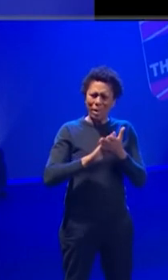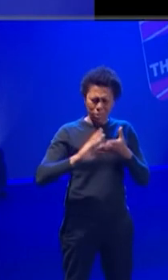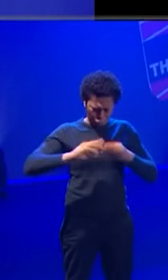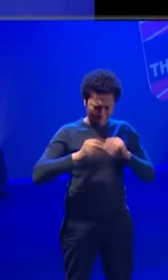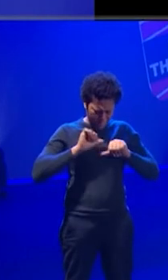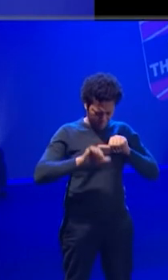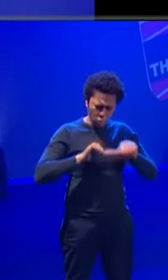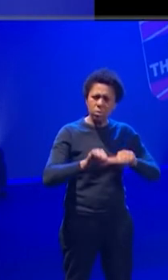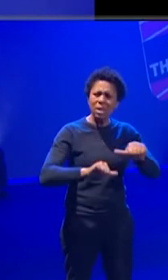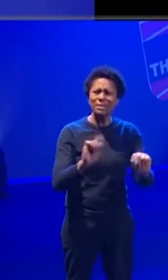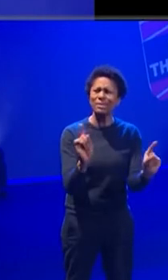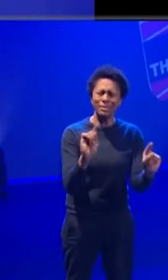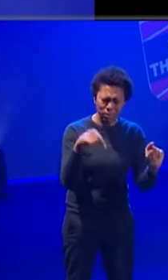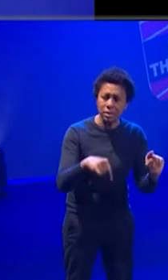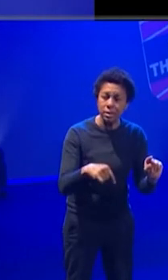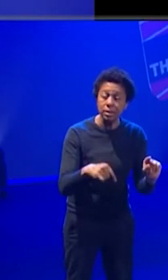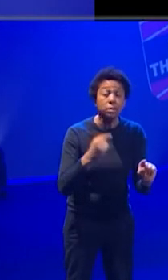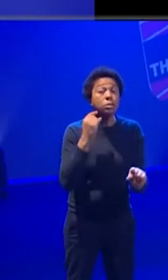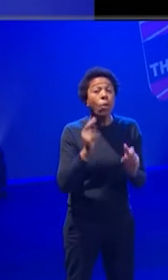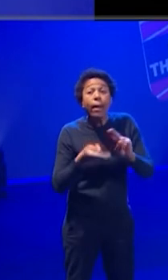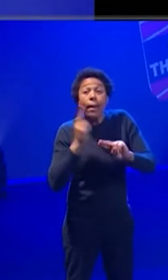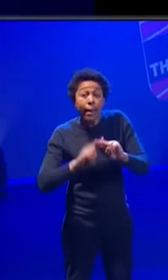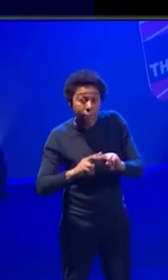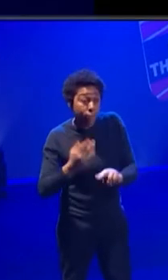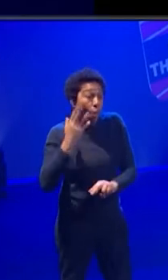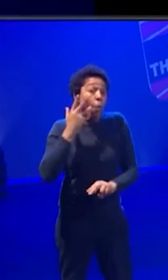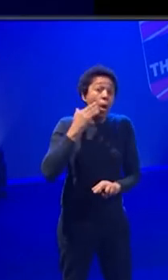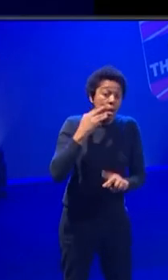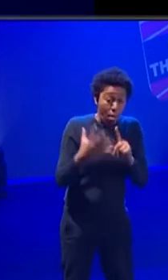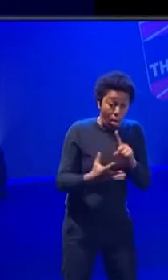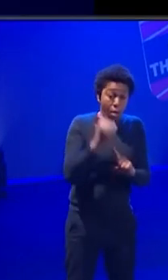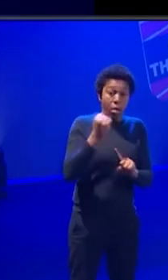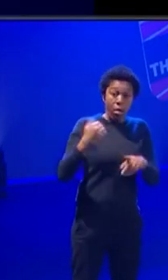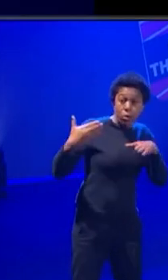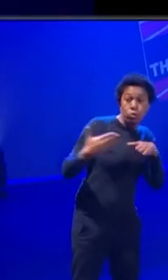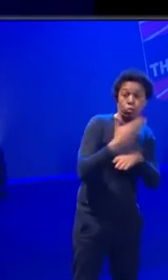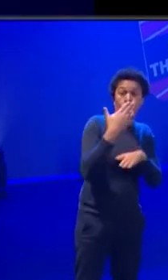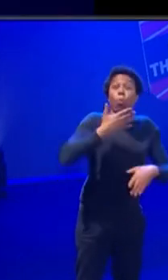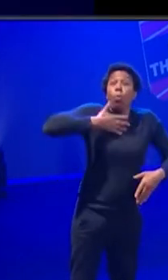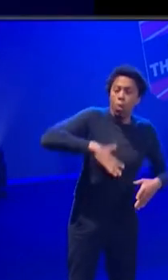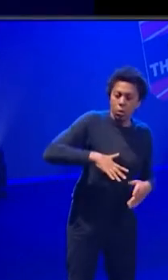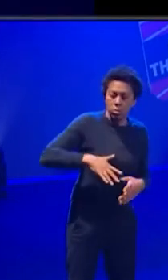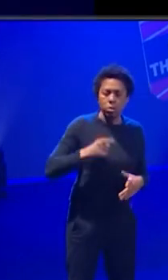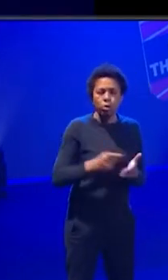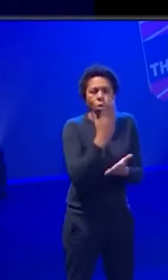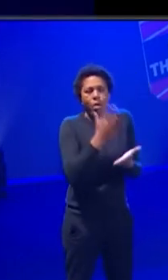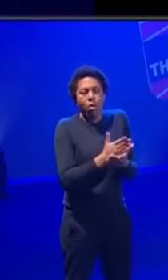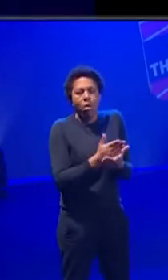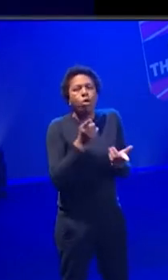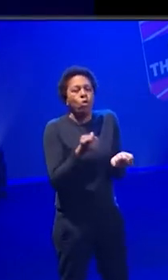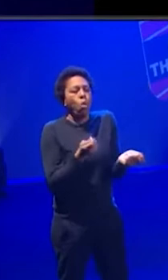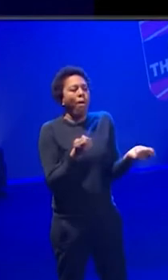so that if and when you do get to these positions, you are making sure that you are facilitating